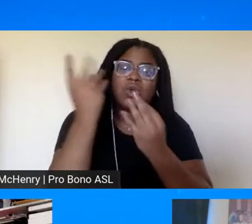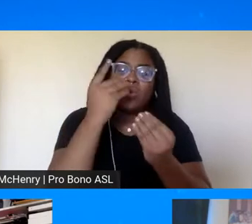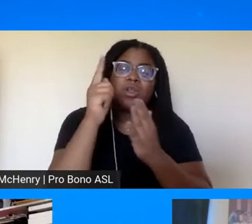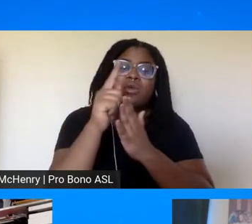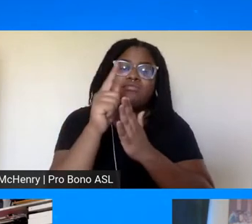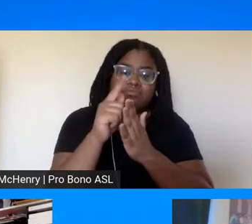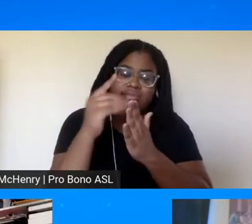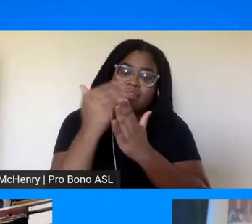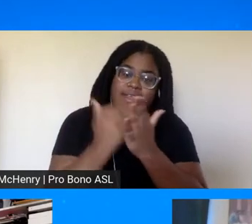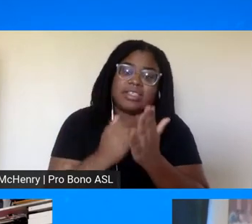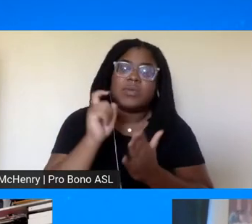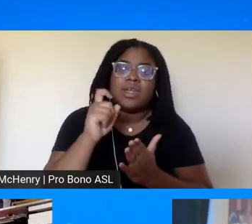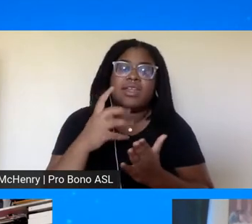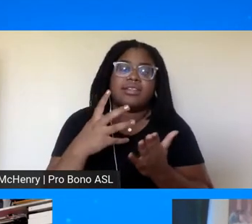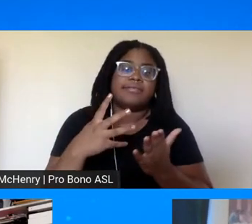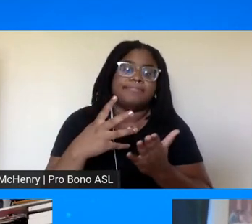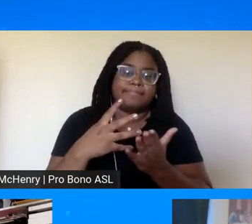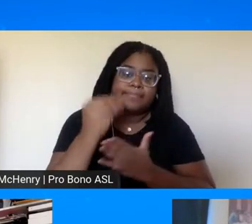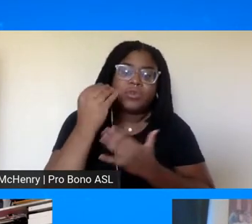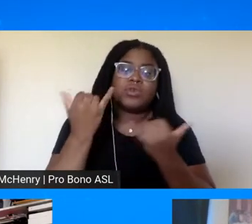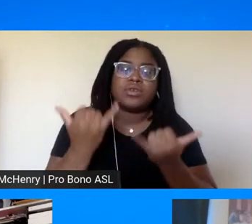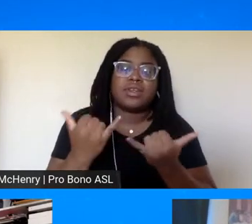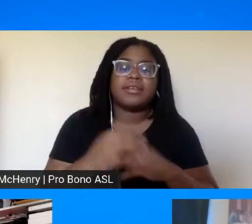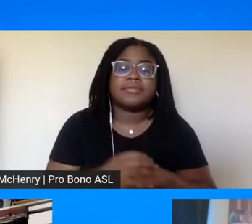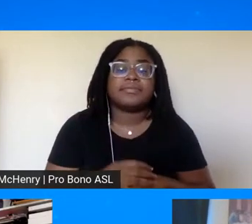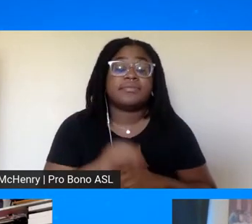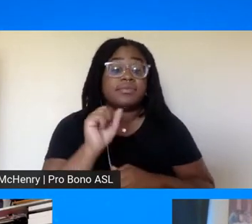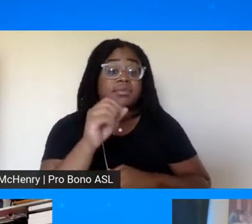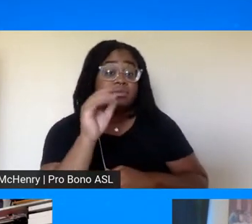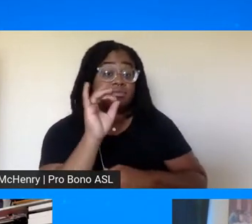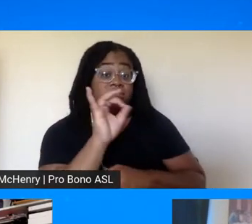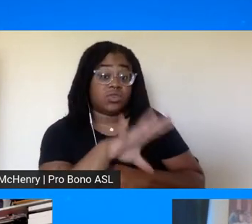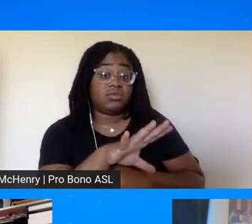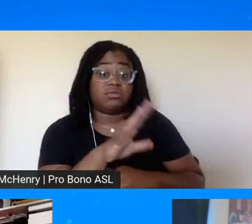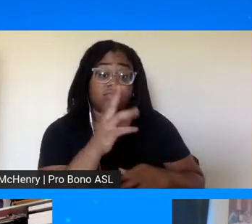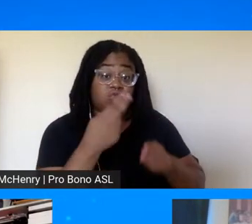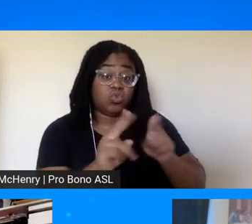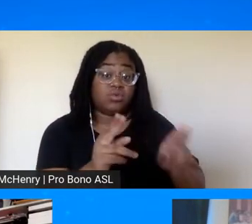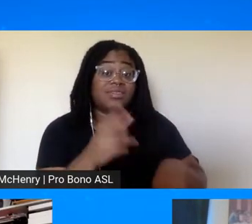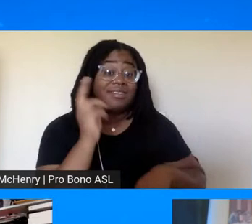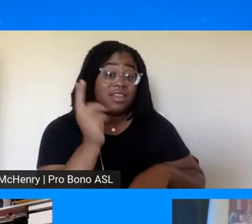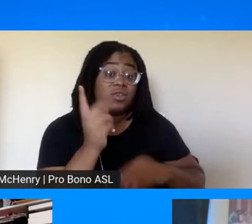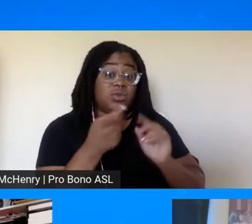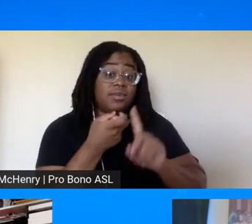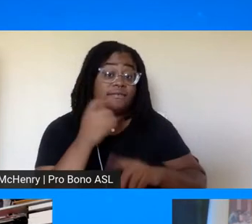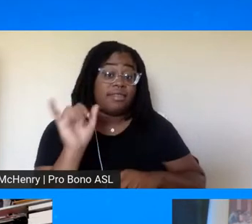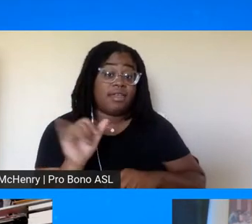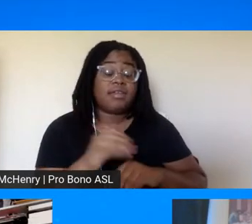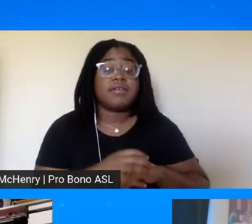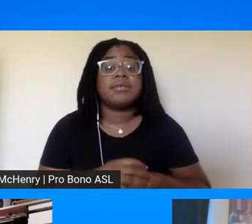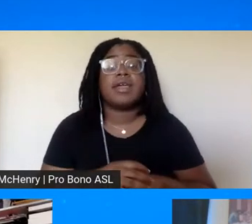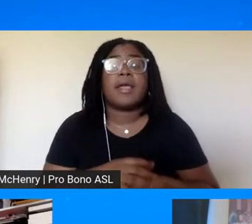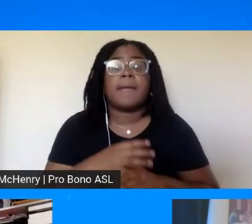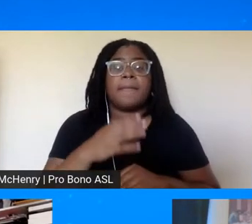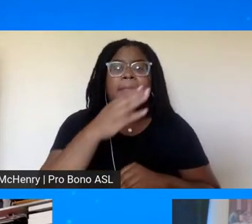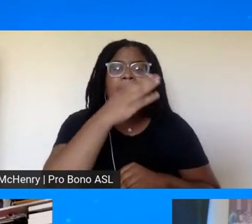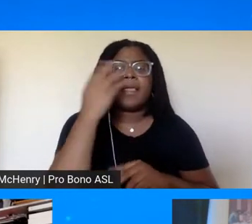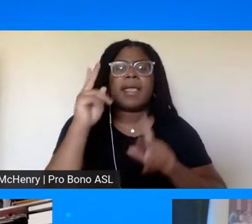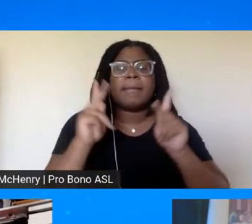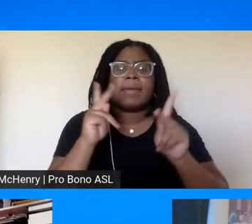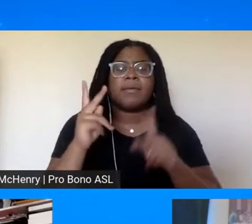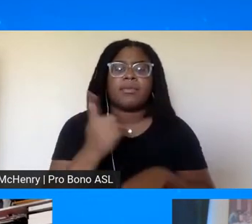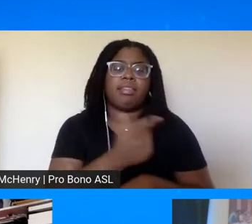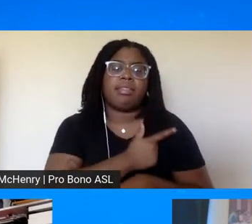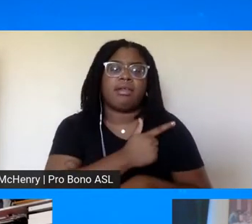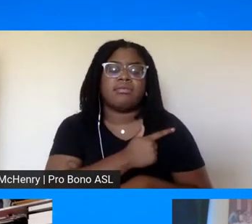today yes yes and dr west one quick thing about the history of uh that black folks are lazy and don't want to work